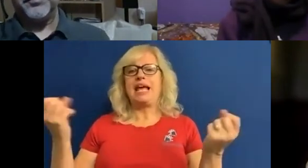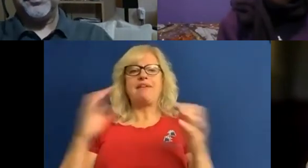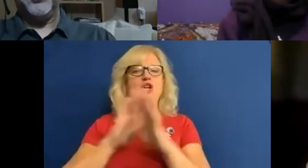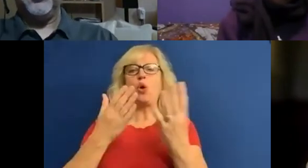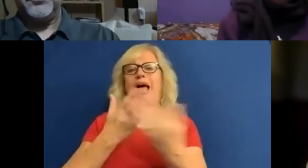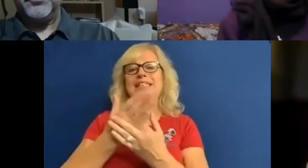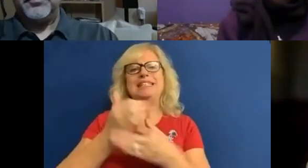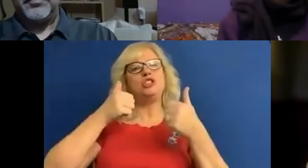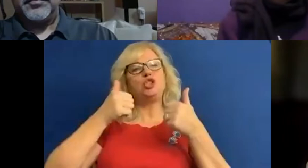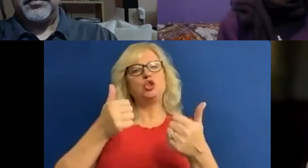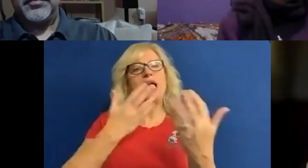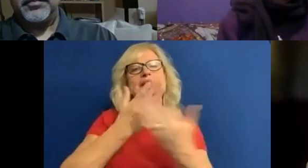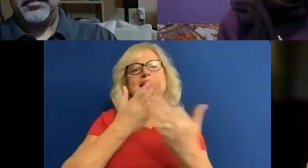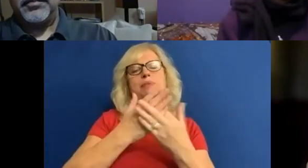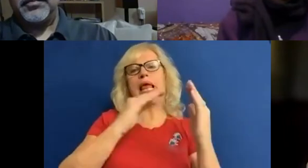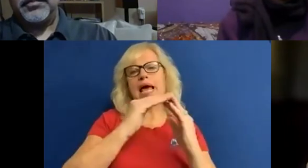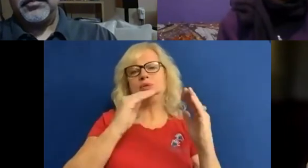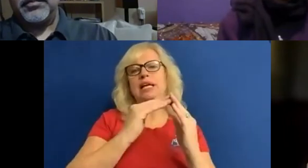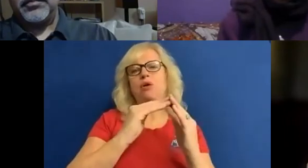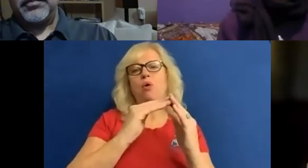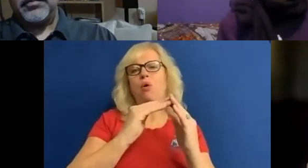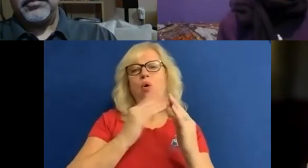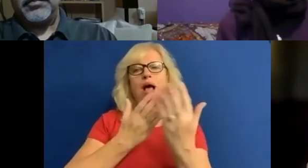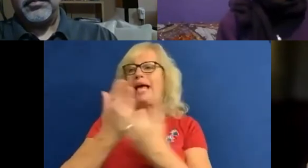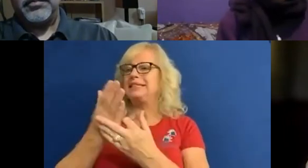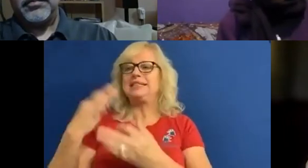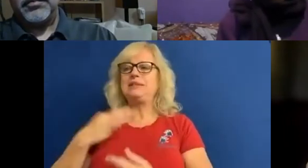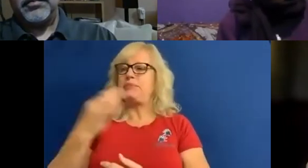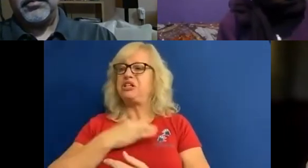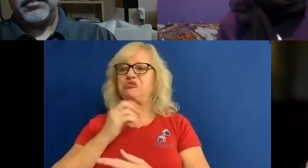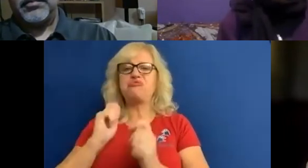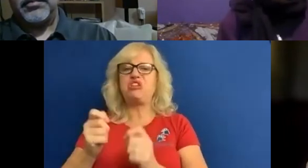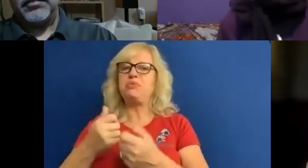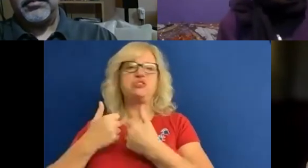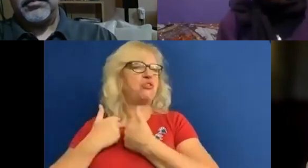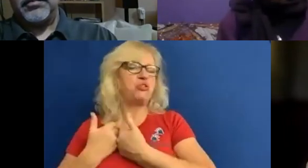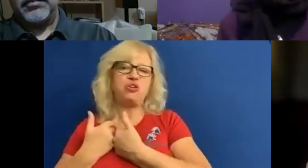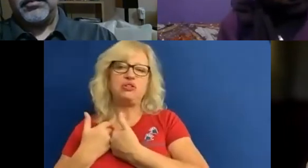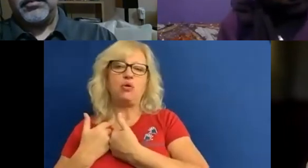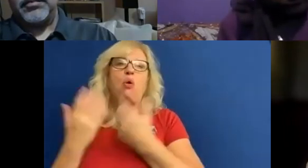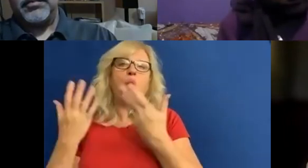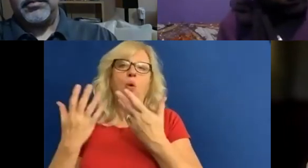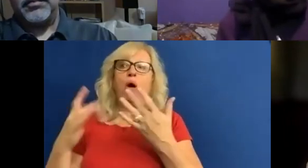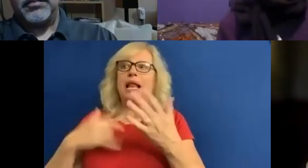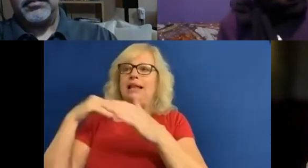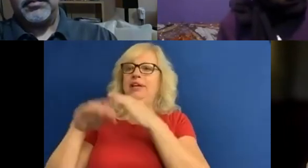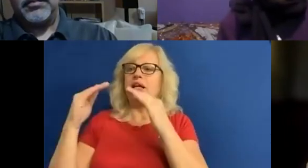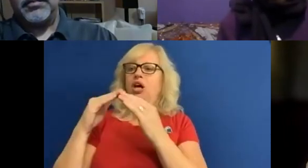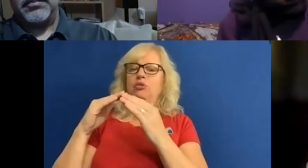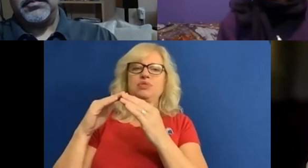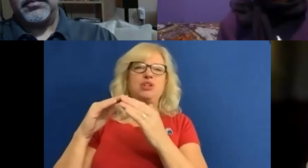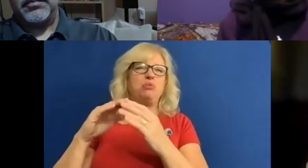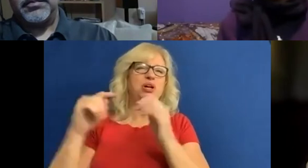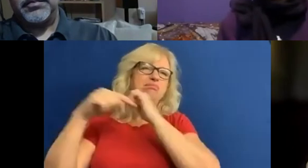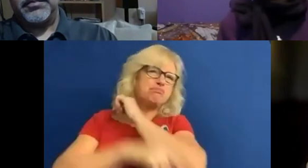good accessible housing or access to medical treatment and living in homes that are in a state of disrepair. It's very